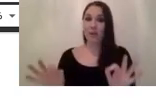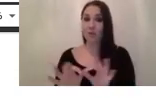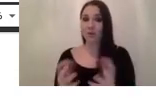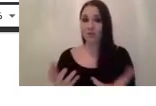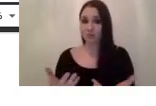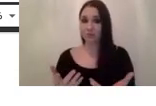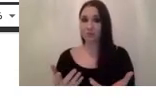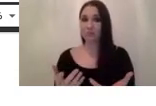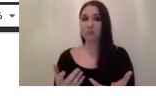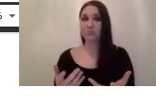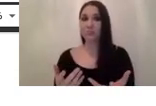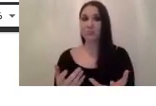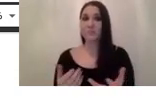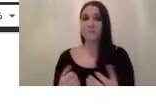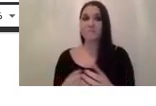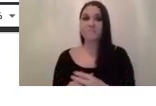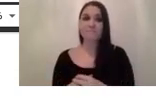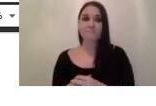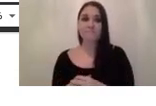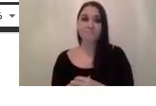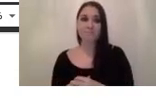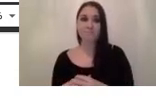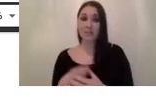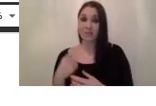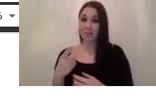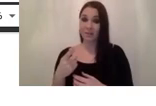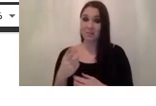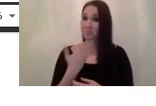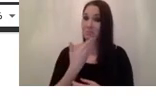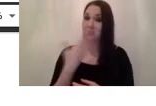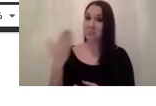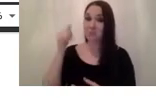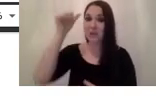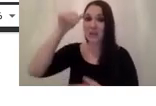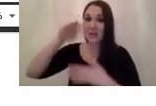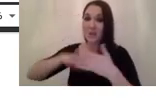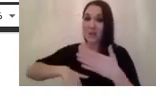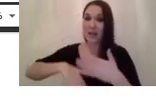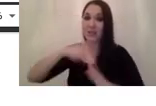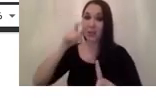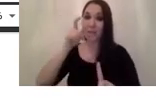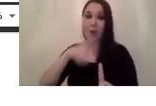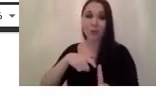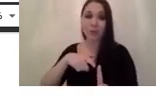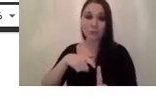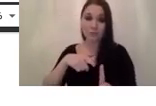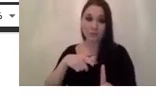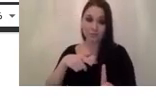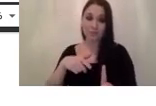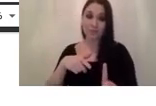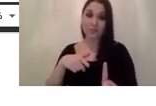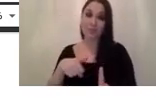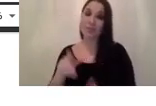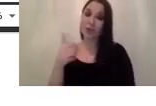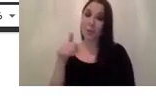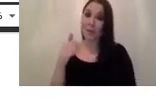and um and if you're not an experienced person in terms of uh camera selection you